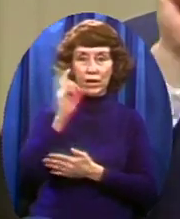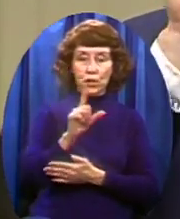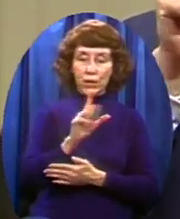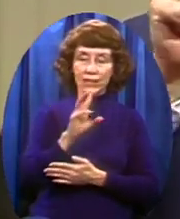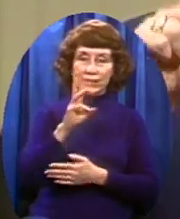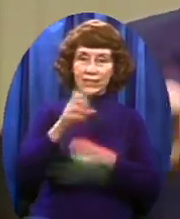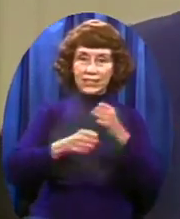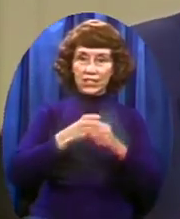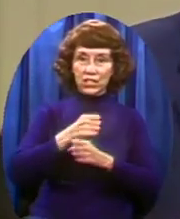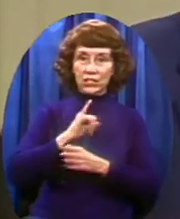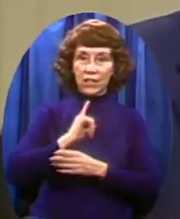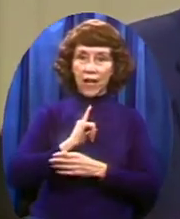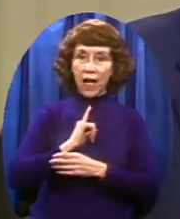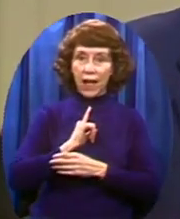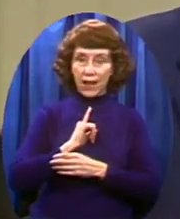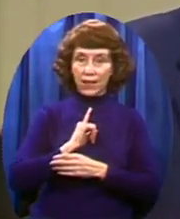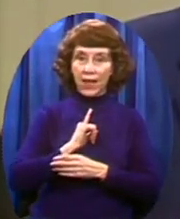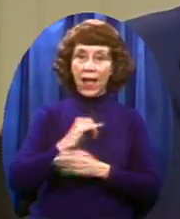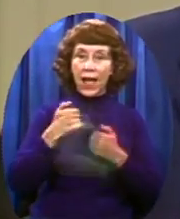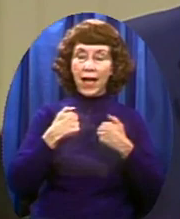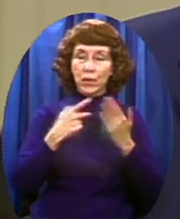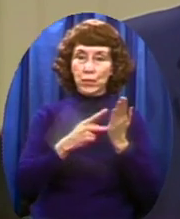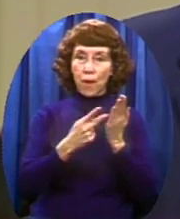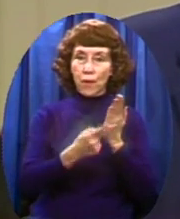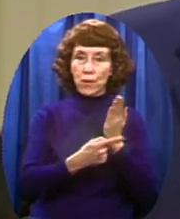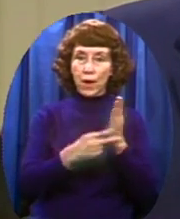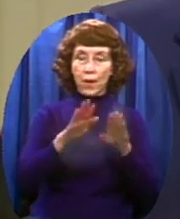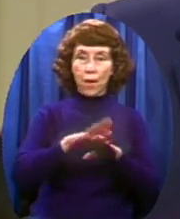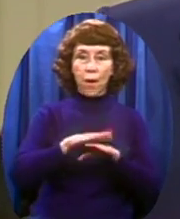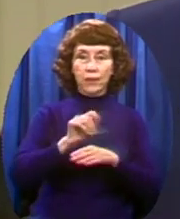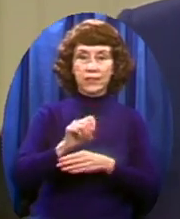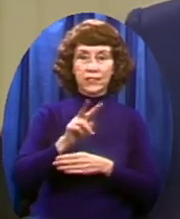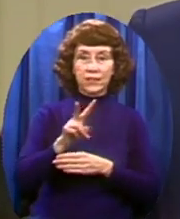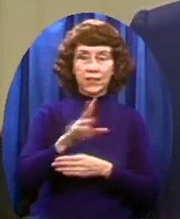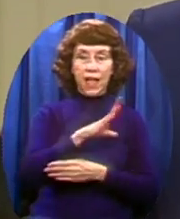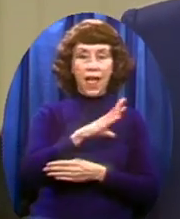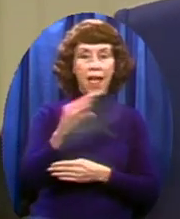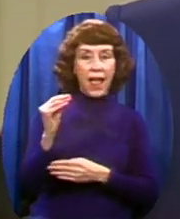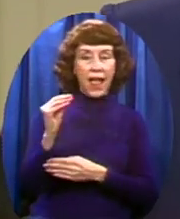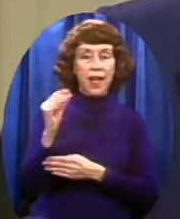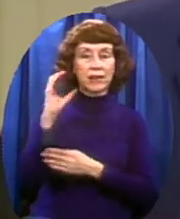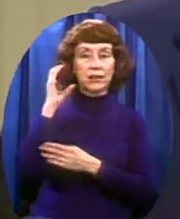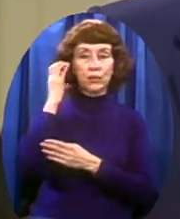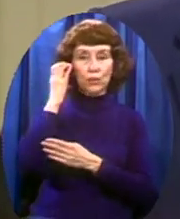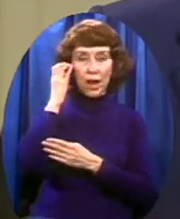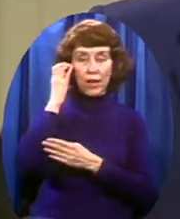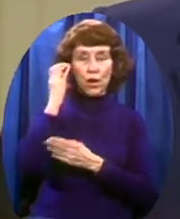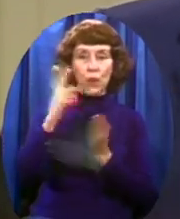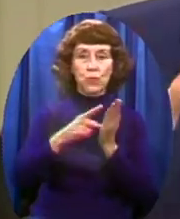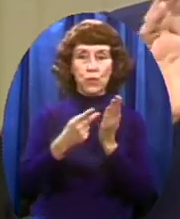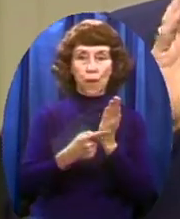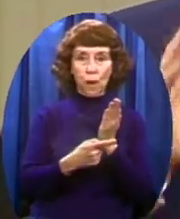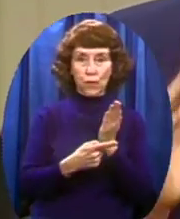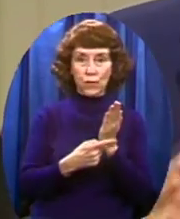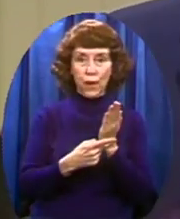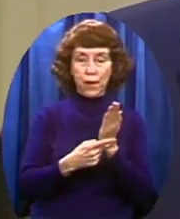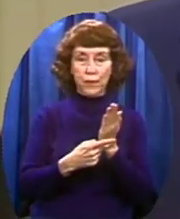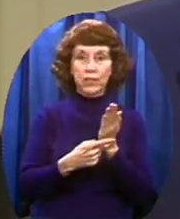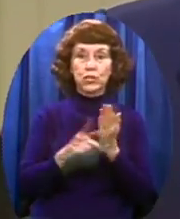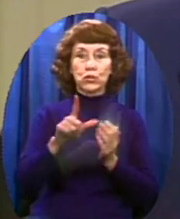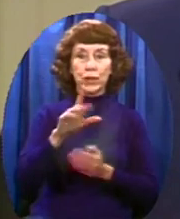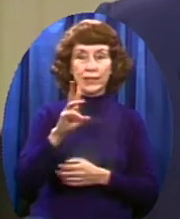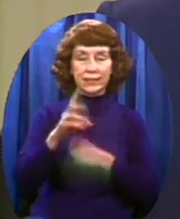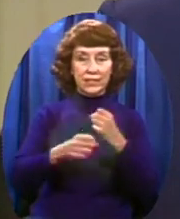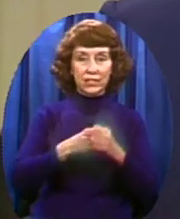television talking to you and millions like you And on radio as well, the full 26 years Television and radio